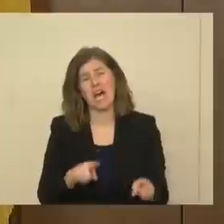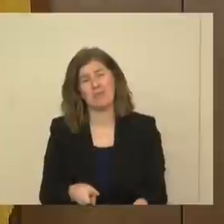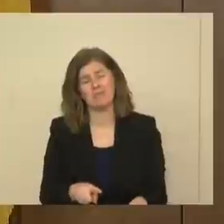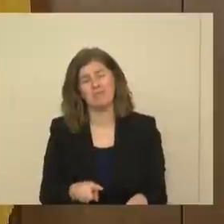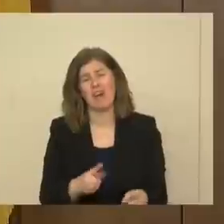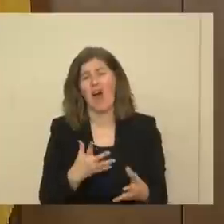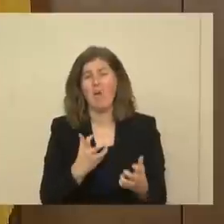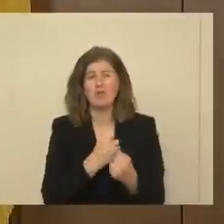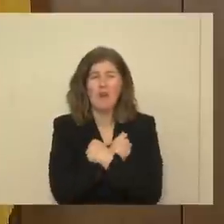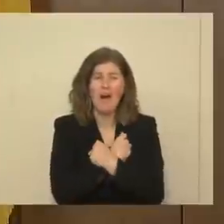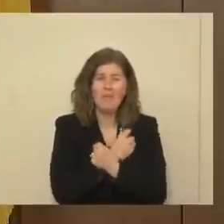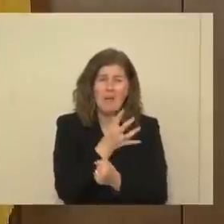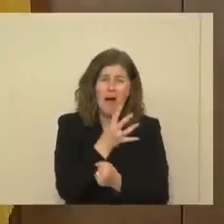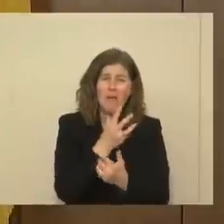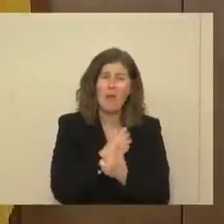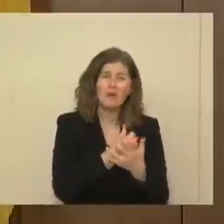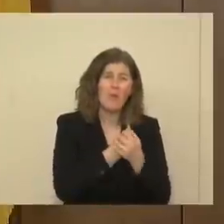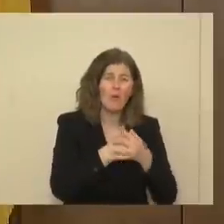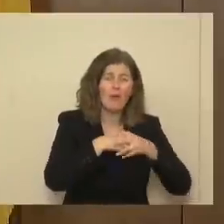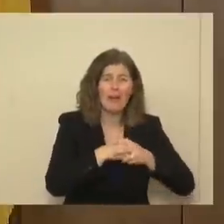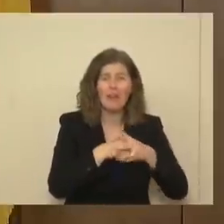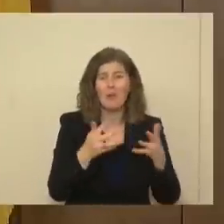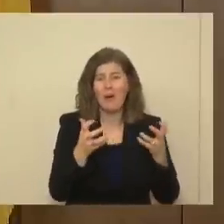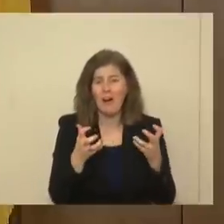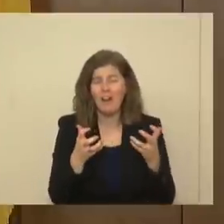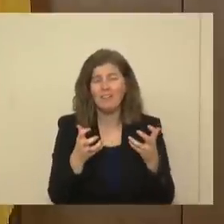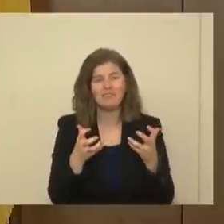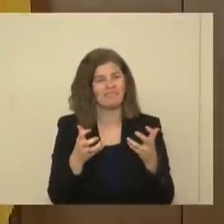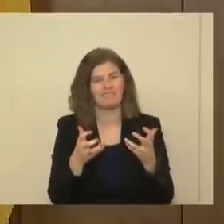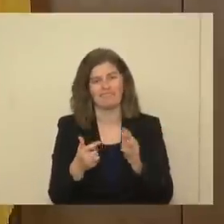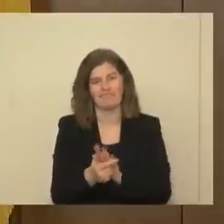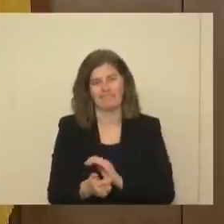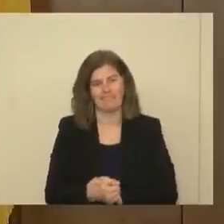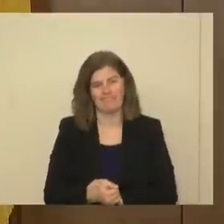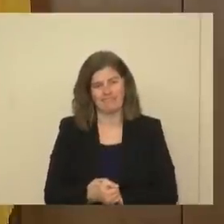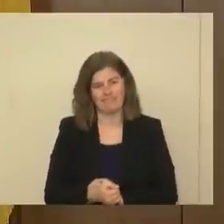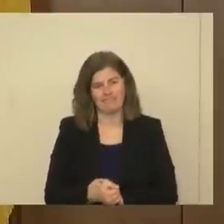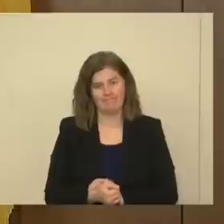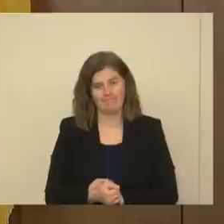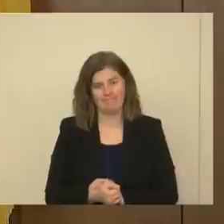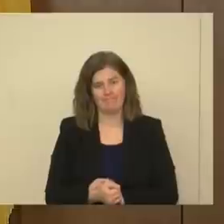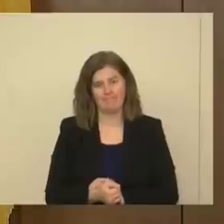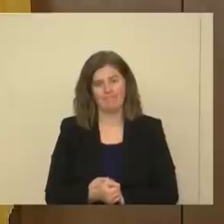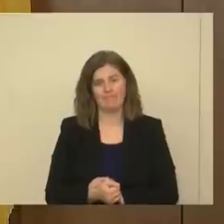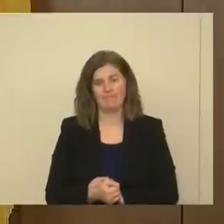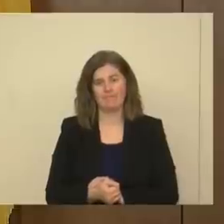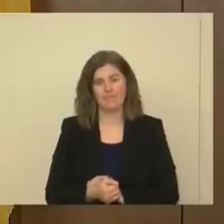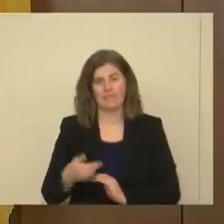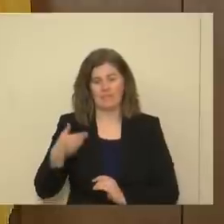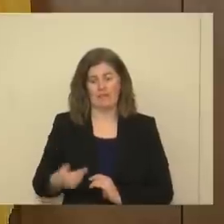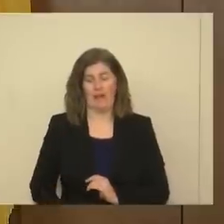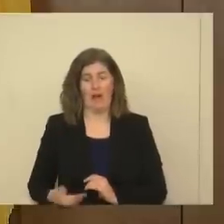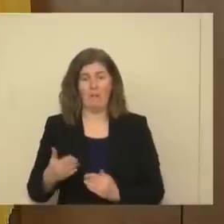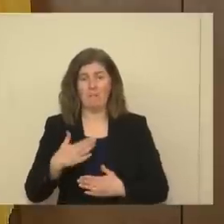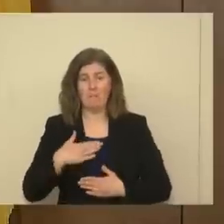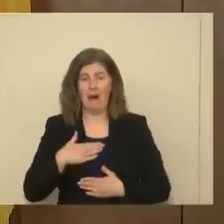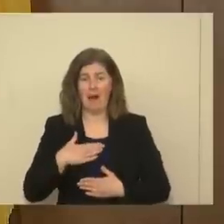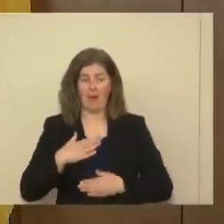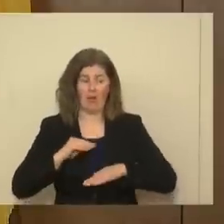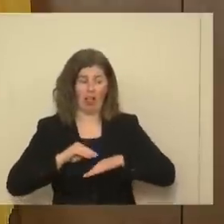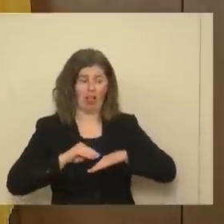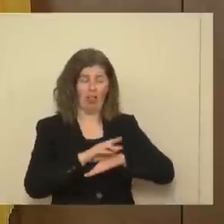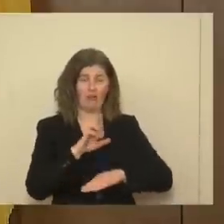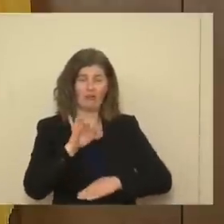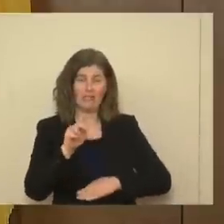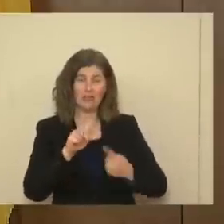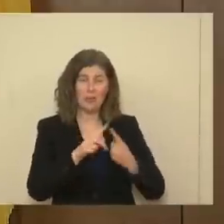I want to hug my mother, I want to hold her hand, still not allowed. I present too big a risk to not only